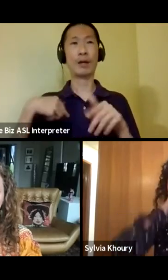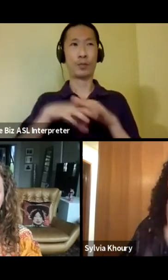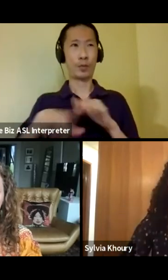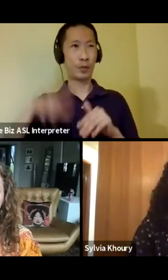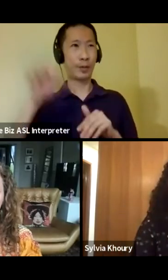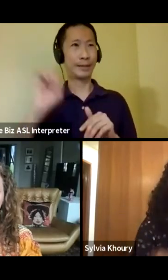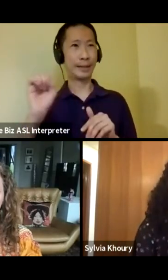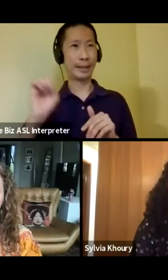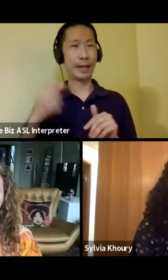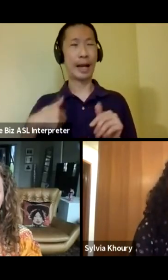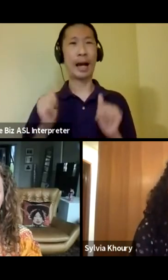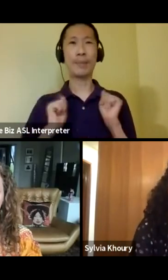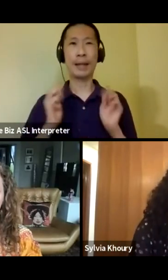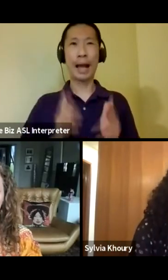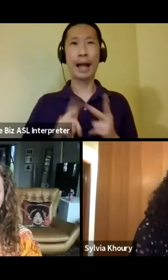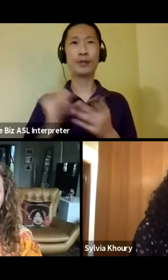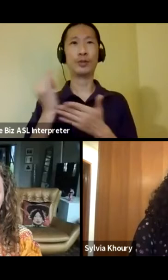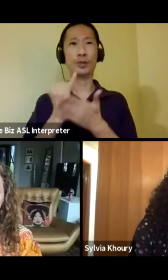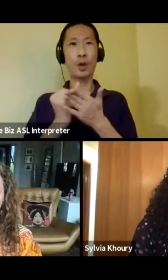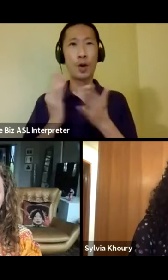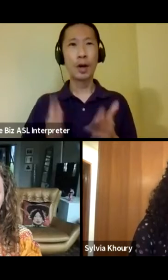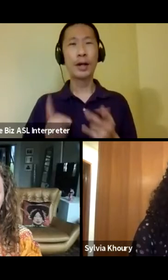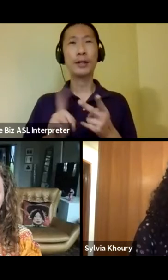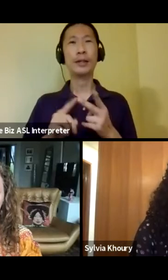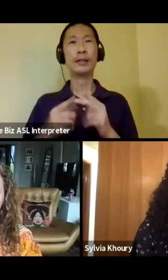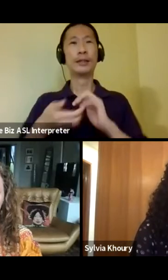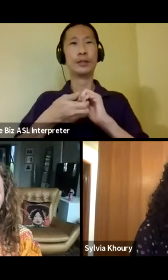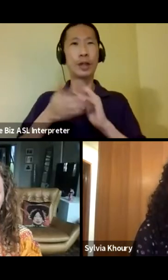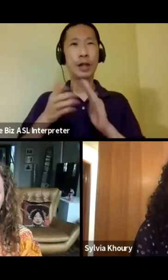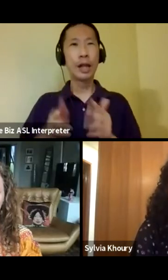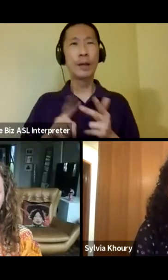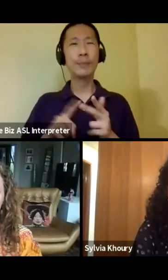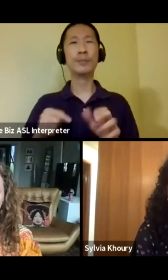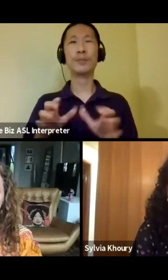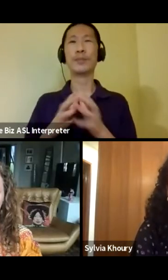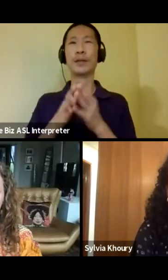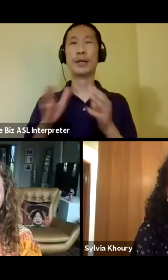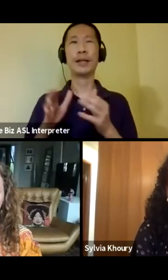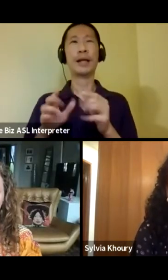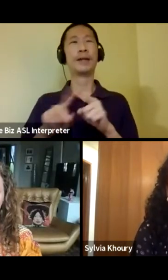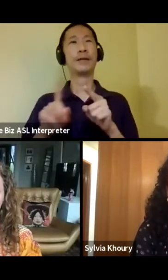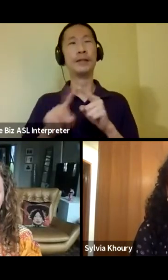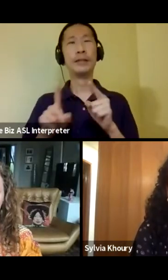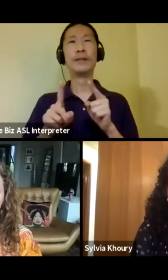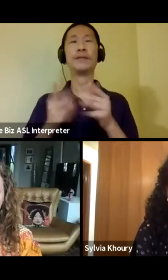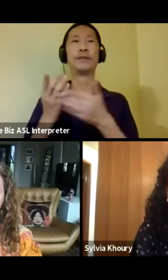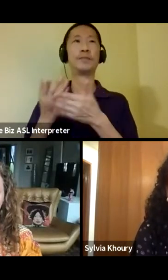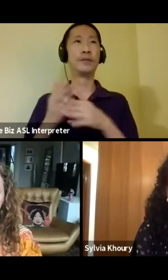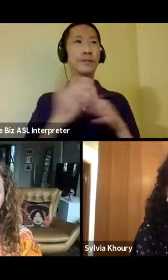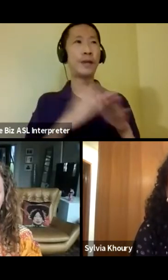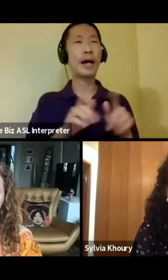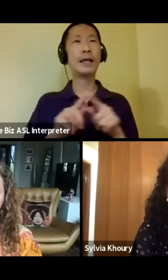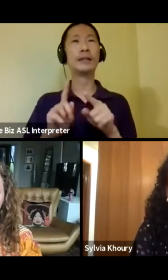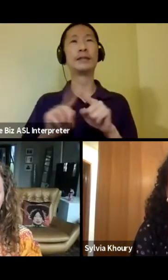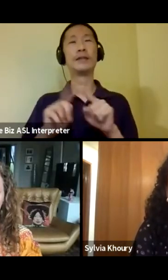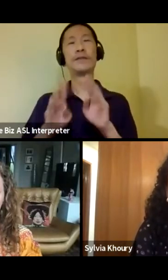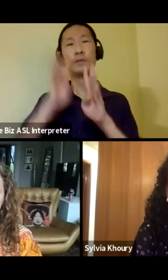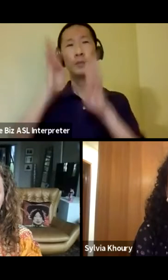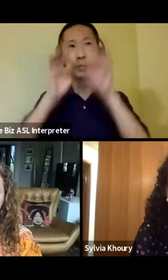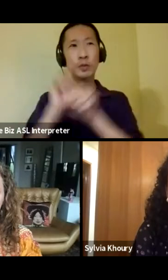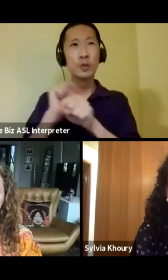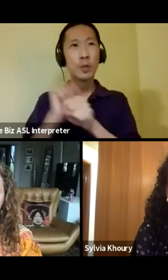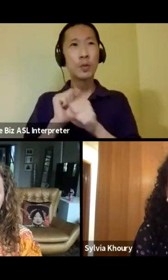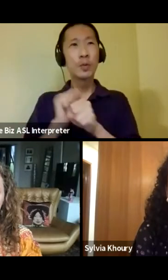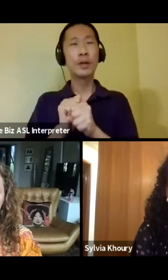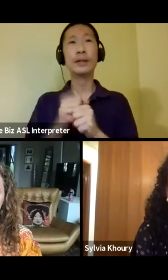i'm an actor an artist um collaborator do a lot of like devised and original work um and also lots of fun